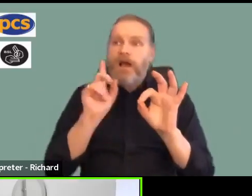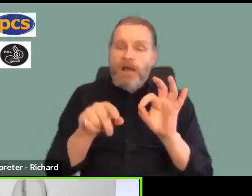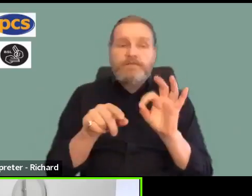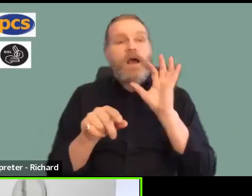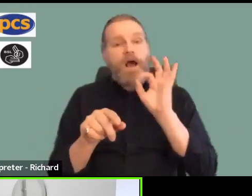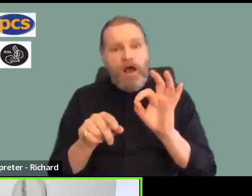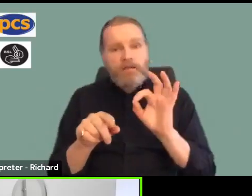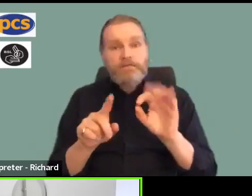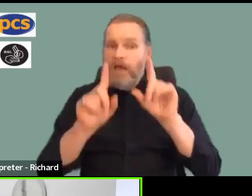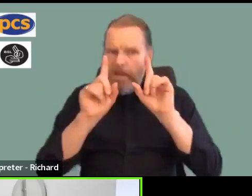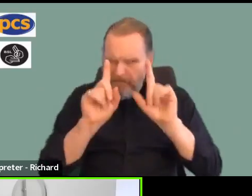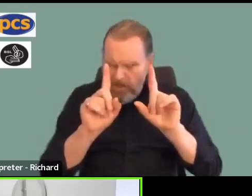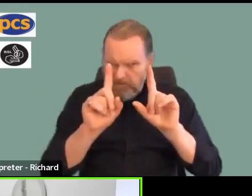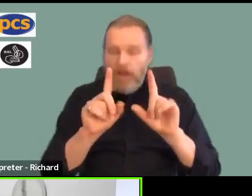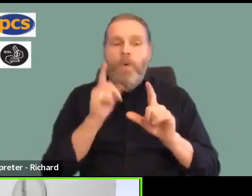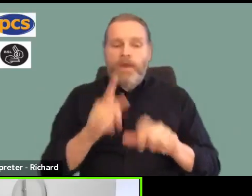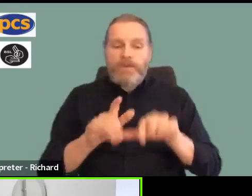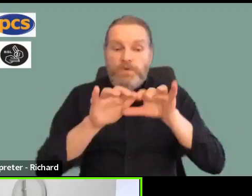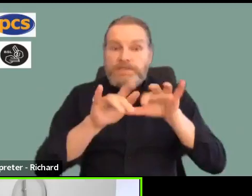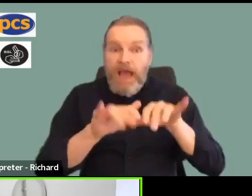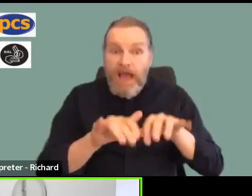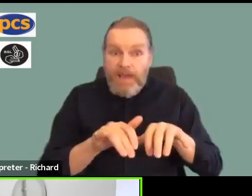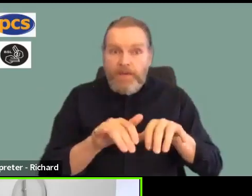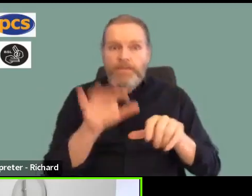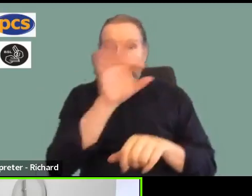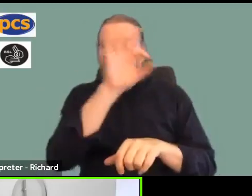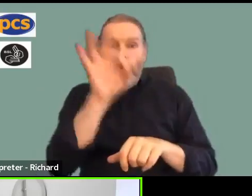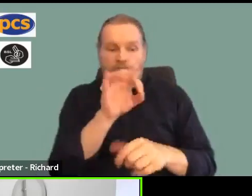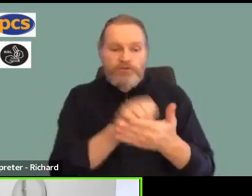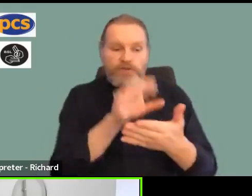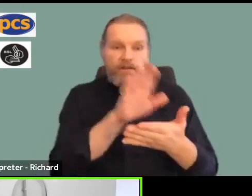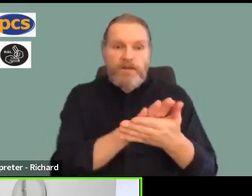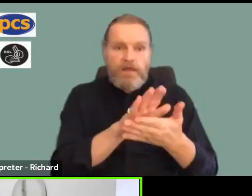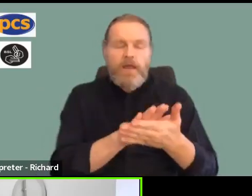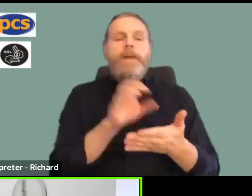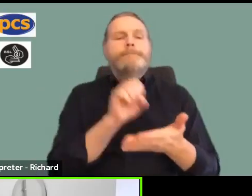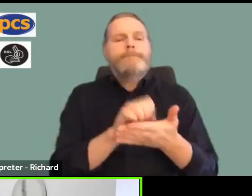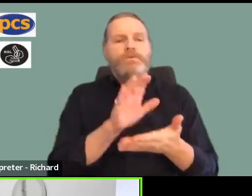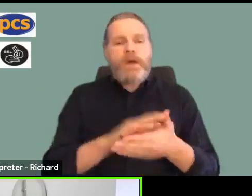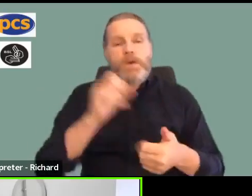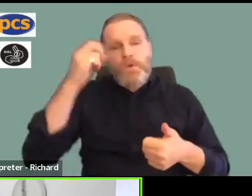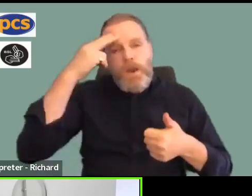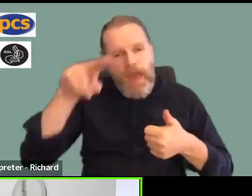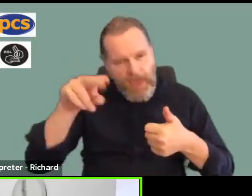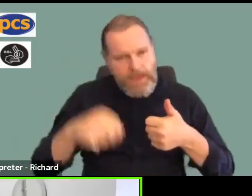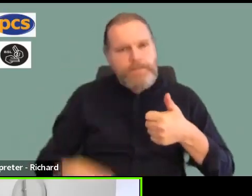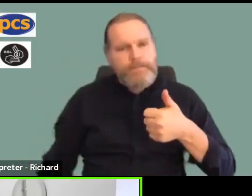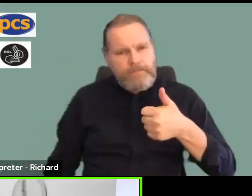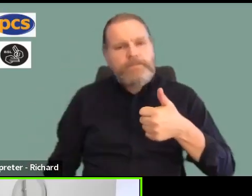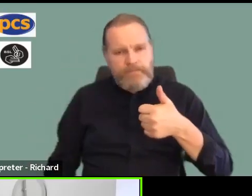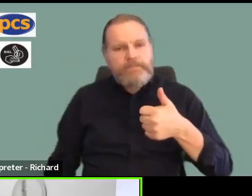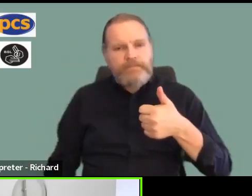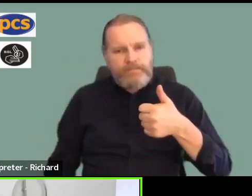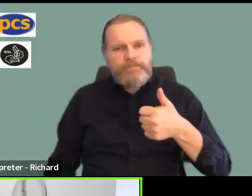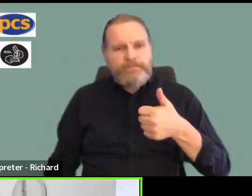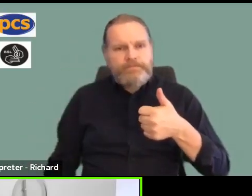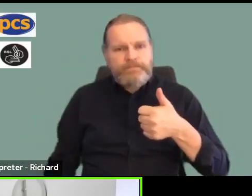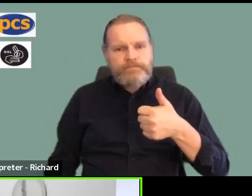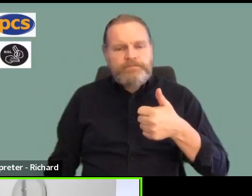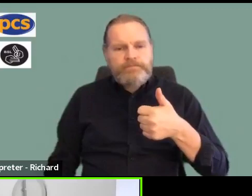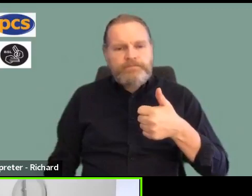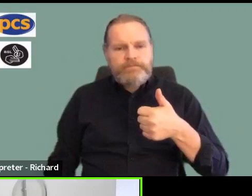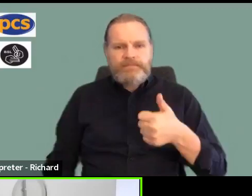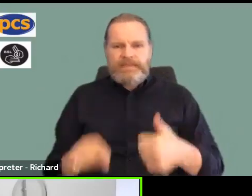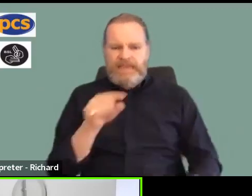though, when you put in messages in the chat, would be really helpful if you say who you are. So if your device is down as